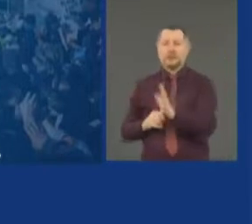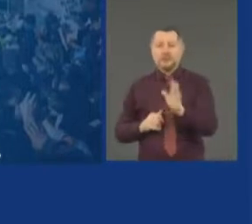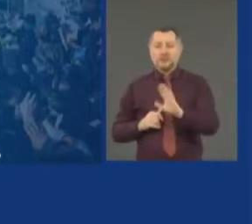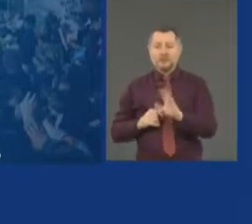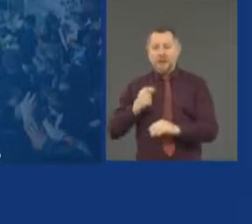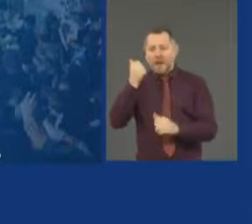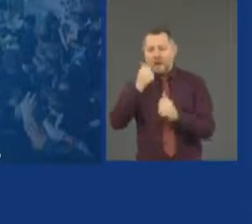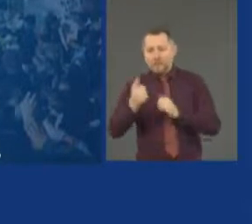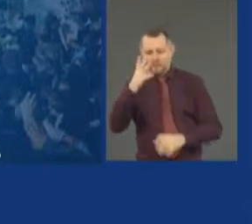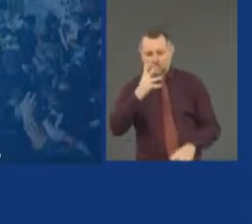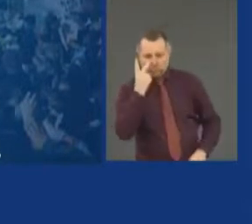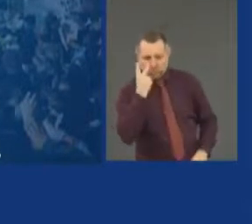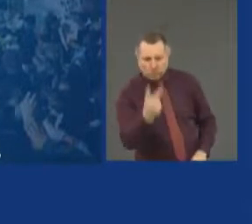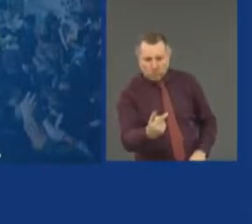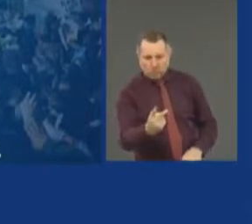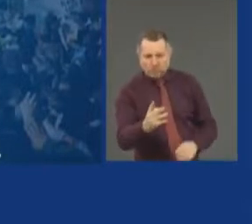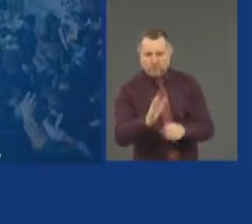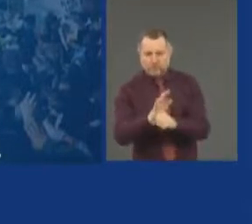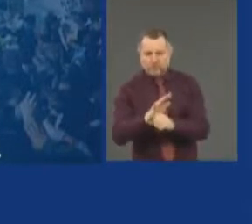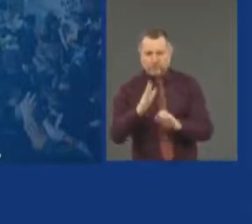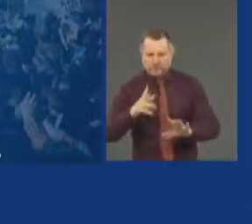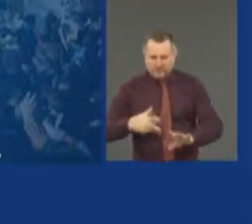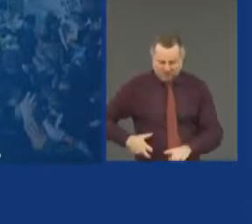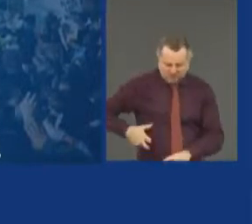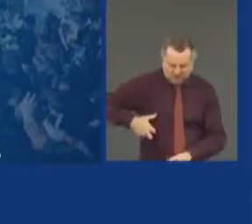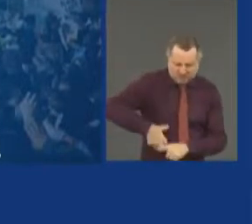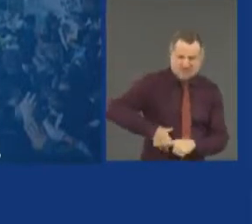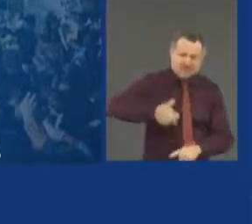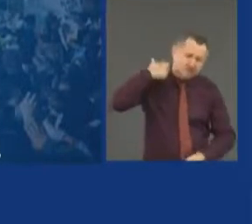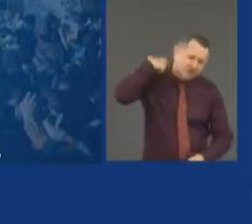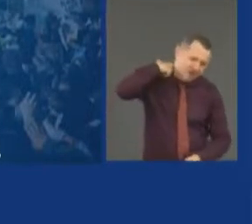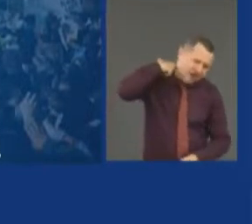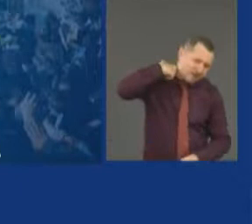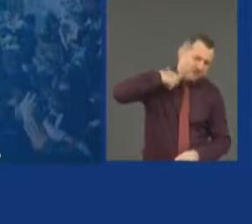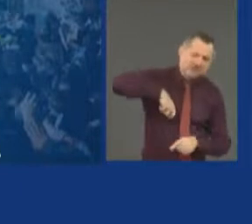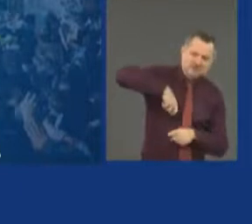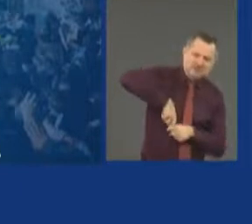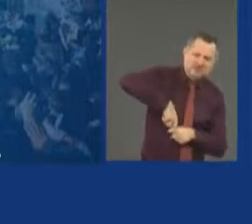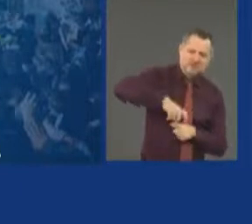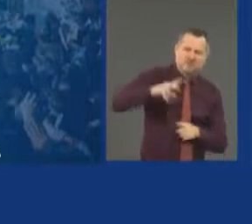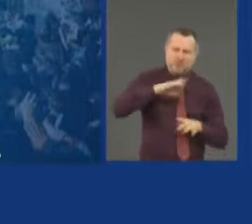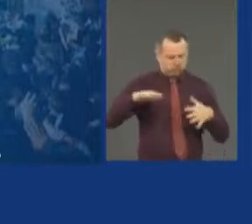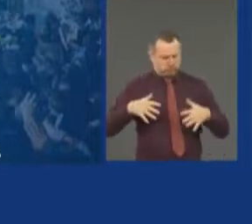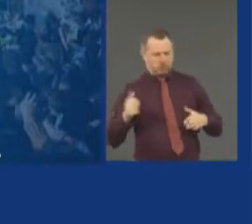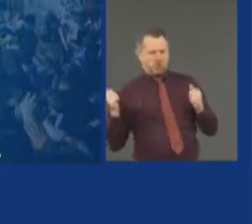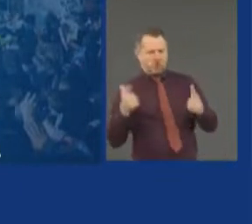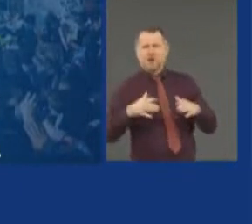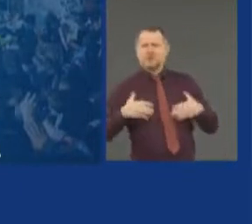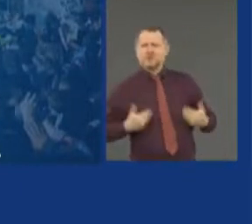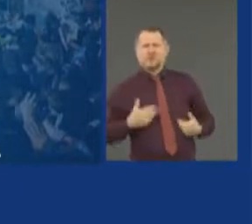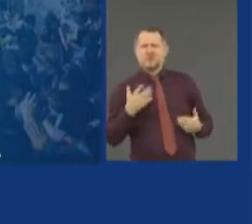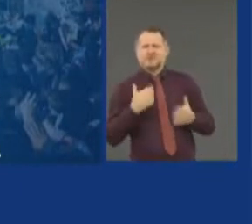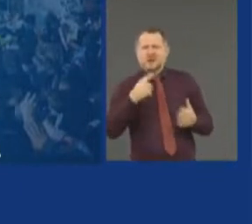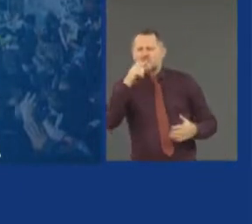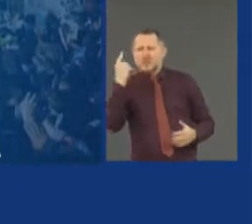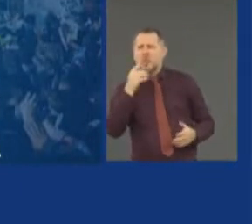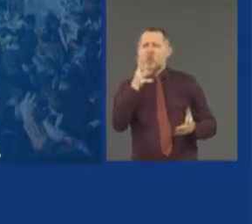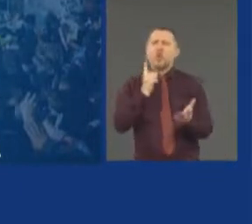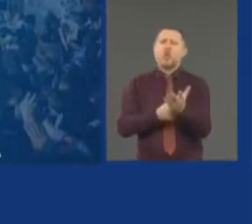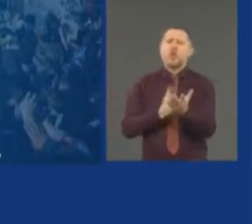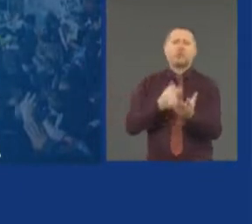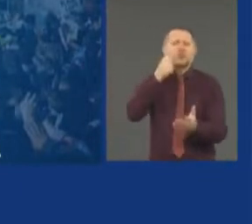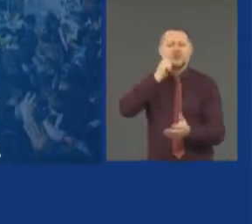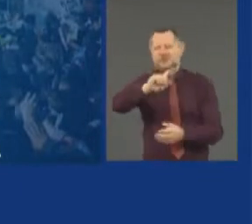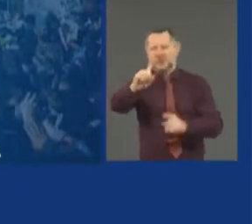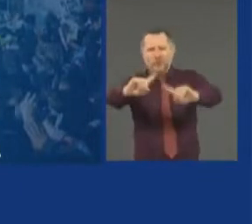upset. Anyone. One, don't make this a racial issue, and don't make it a political issue.